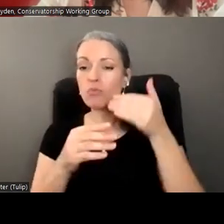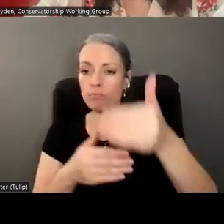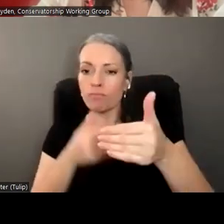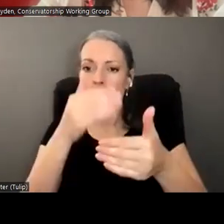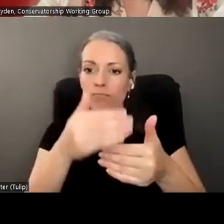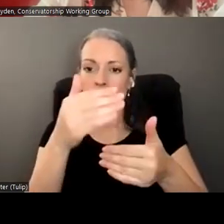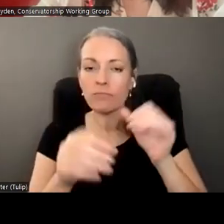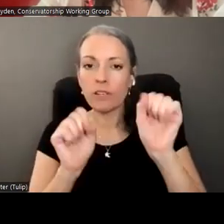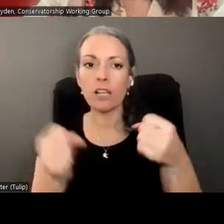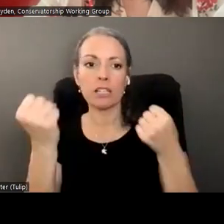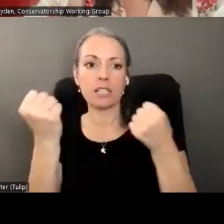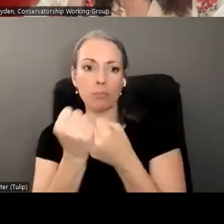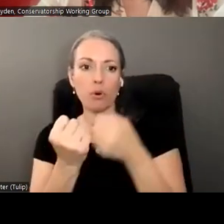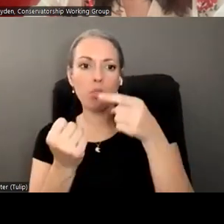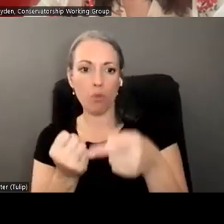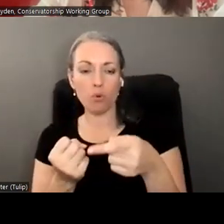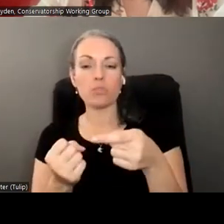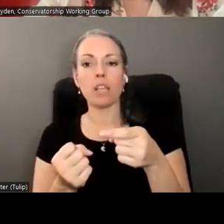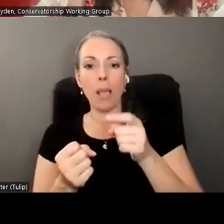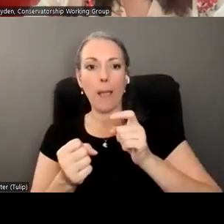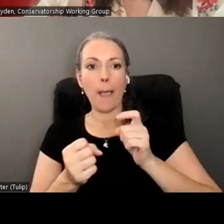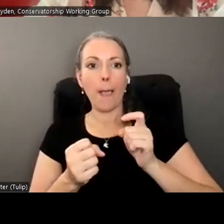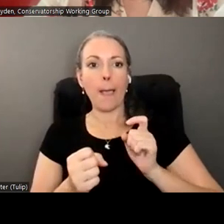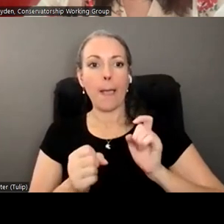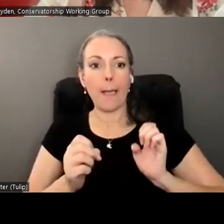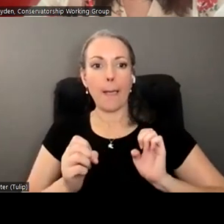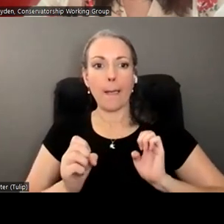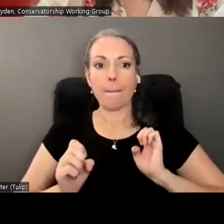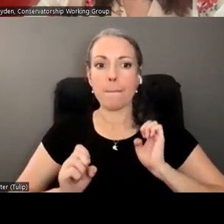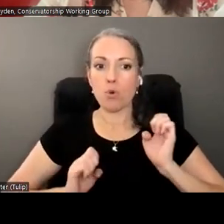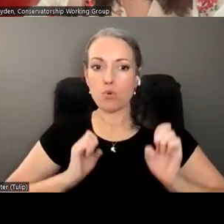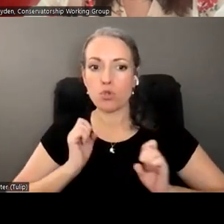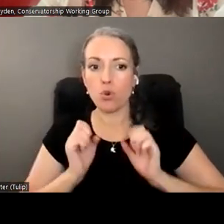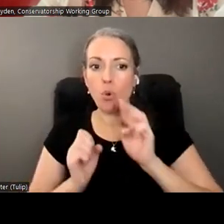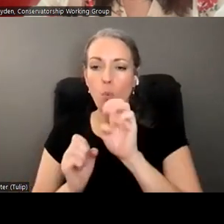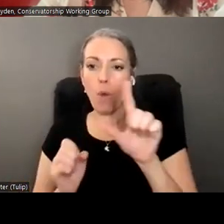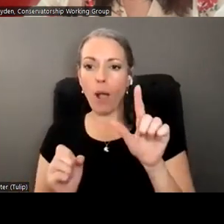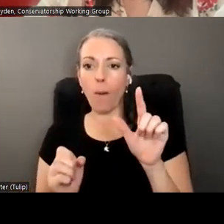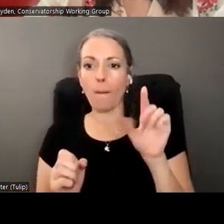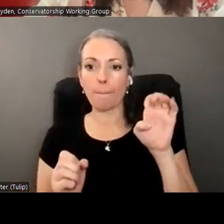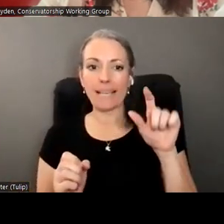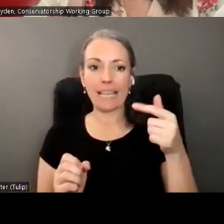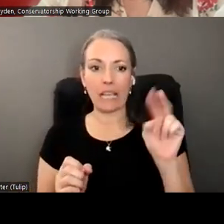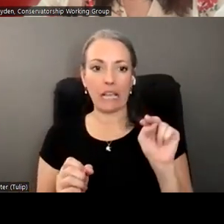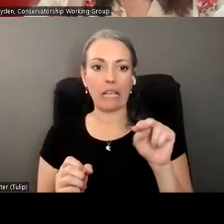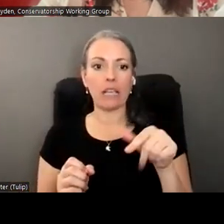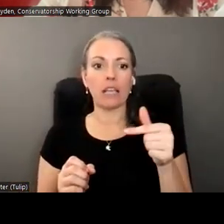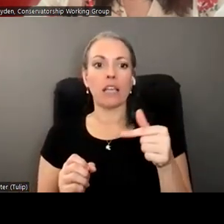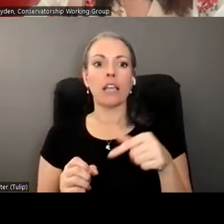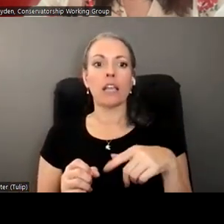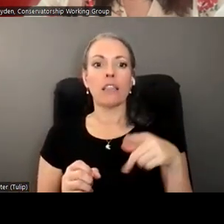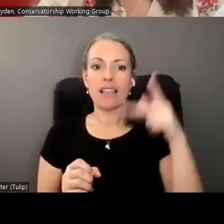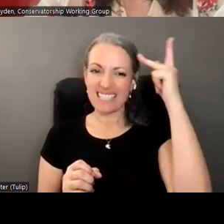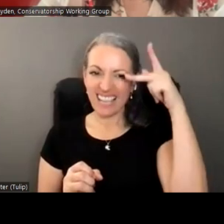to support HUA's emotional well-being? How can the facility address the psychological impact of the alleged abuse on HUA?